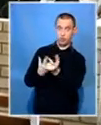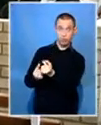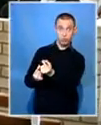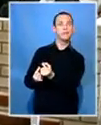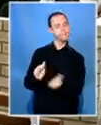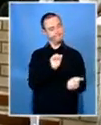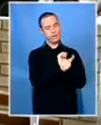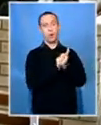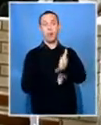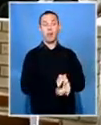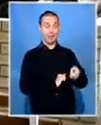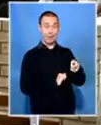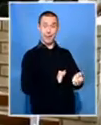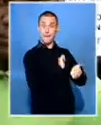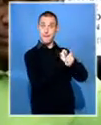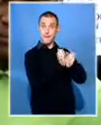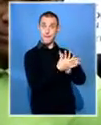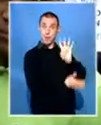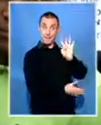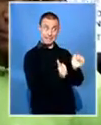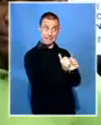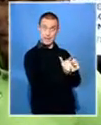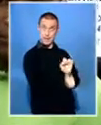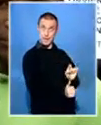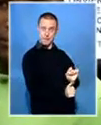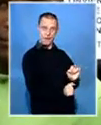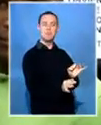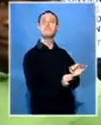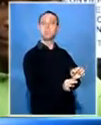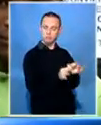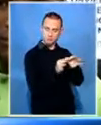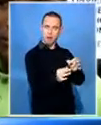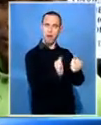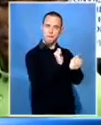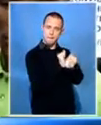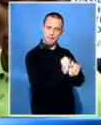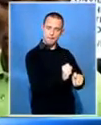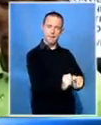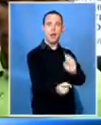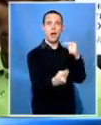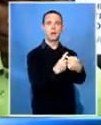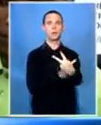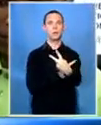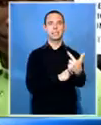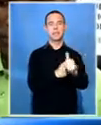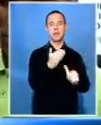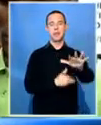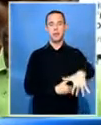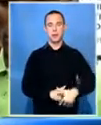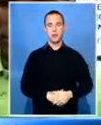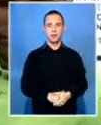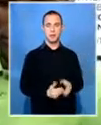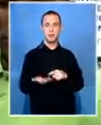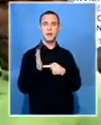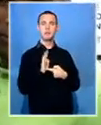remanded in custody until the 27th of May. It shows that the university managers have a hand on whatever has been said today.